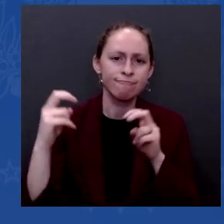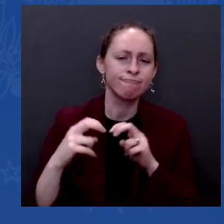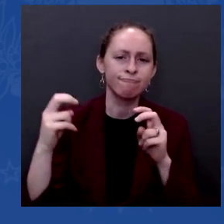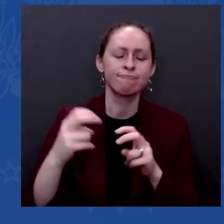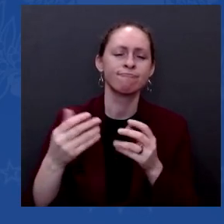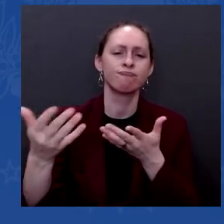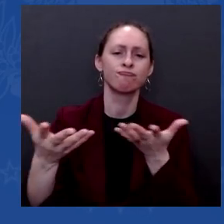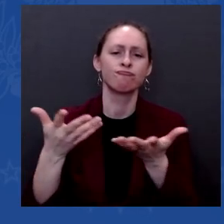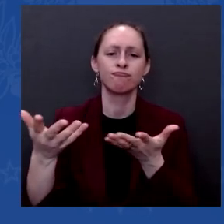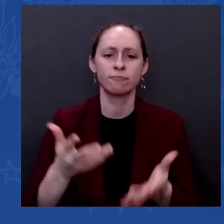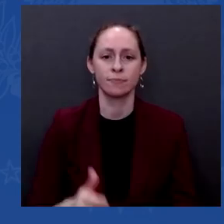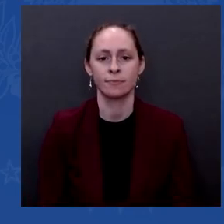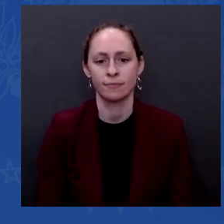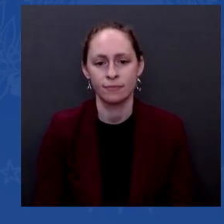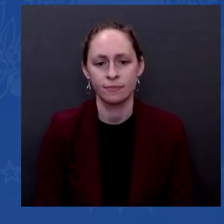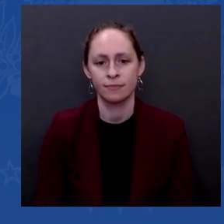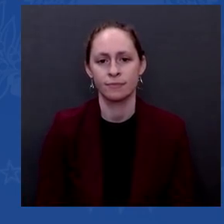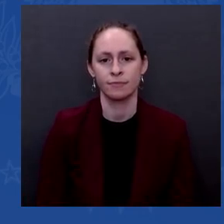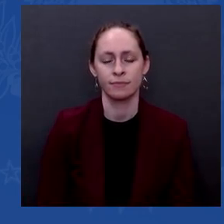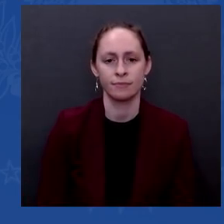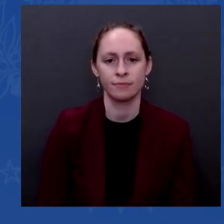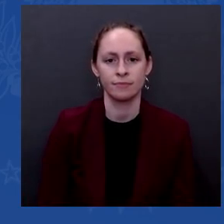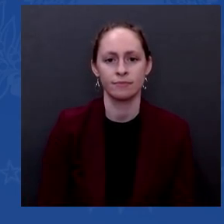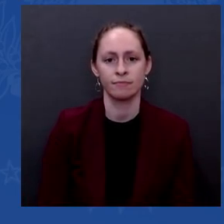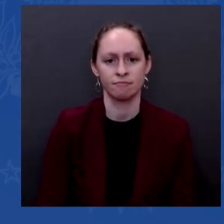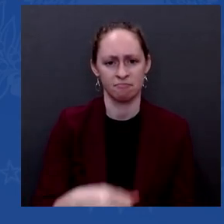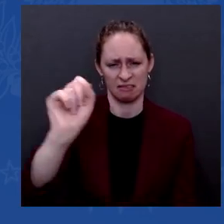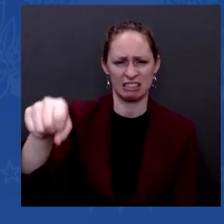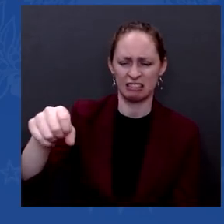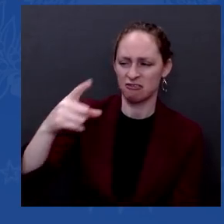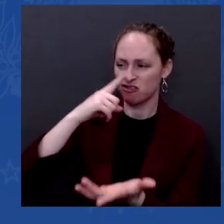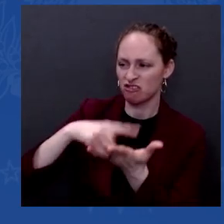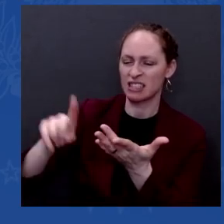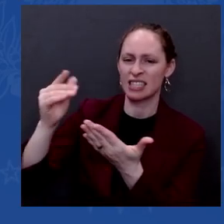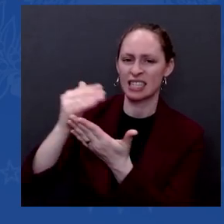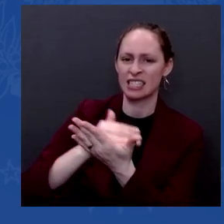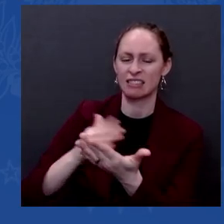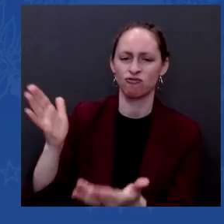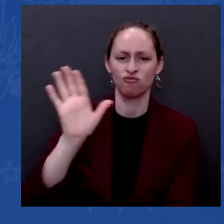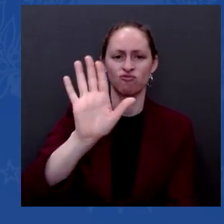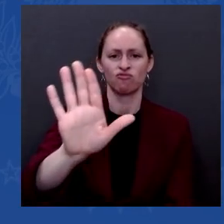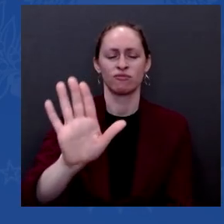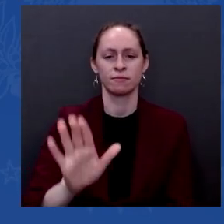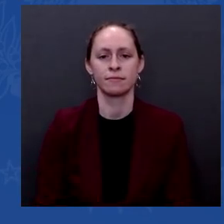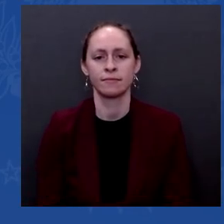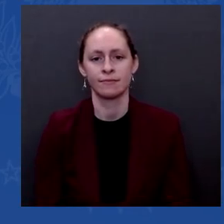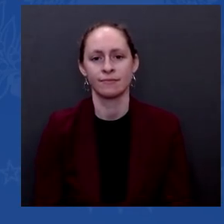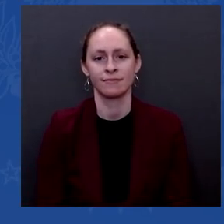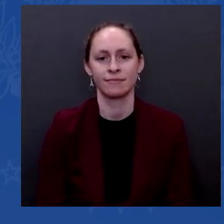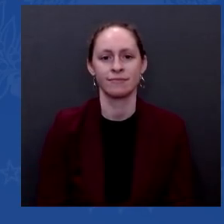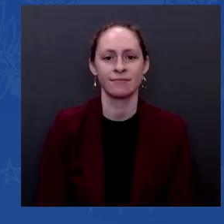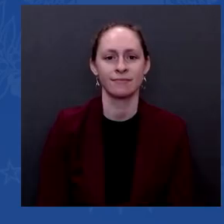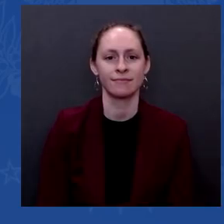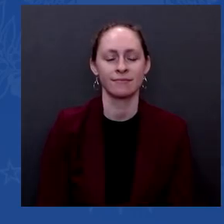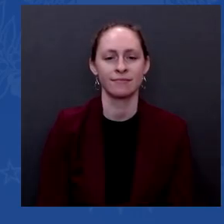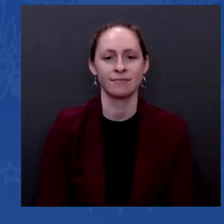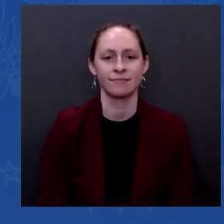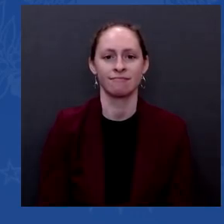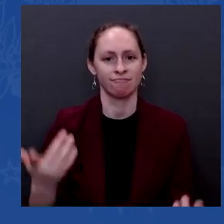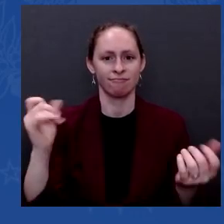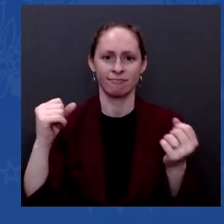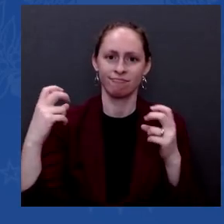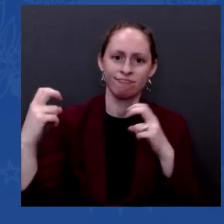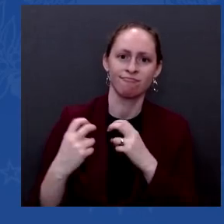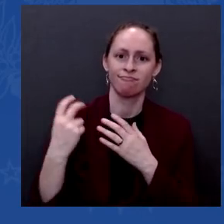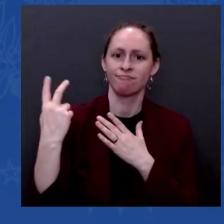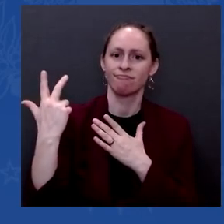I, you know, set for the two, three, four, five hours that we've flown together, sit back in the in that conference table and talk to them,